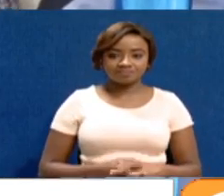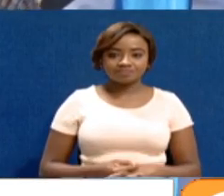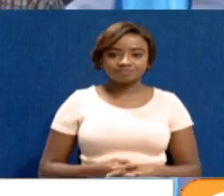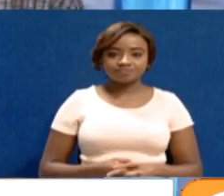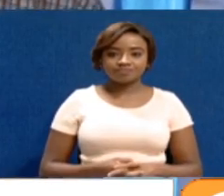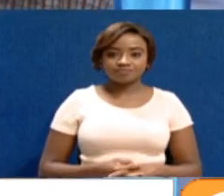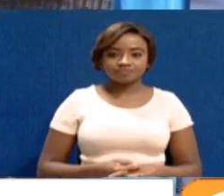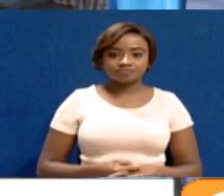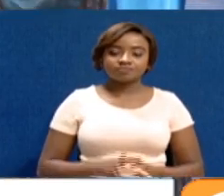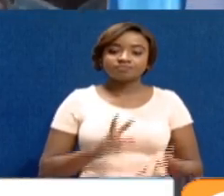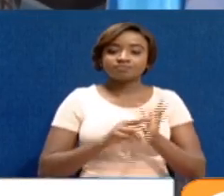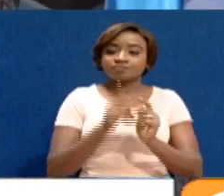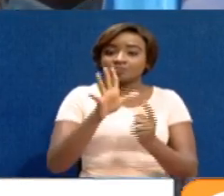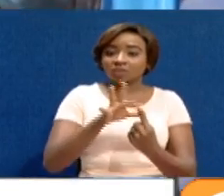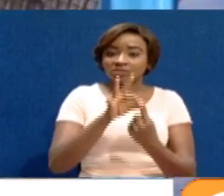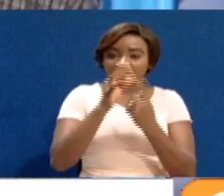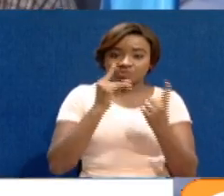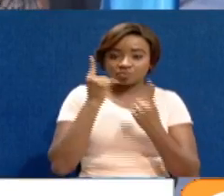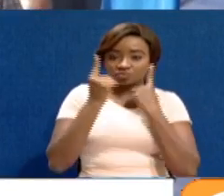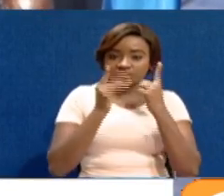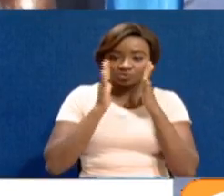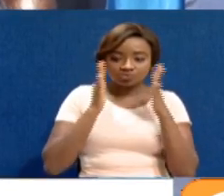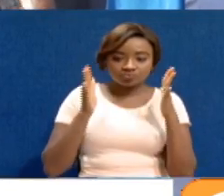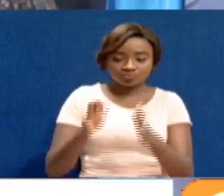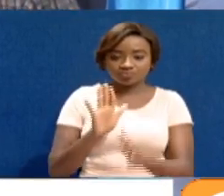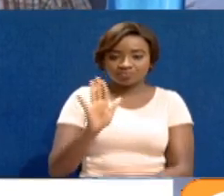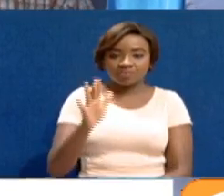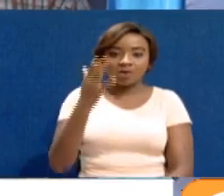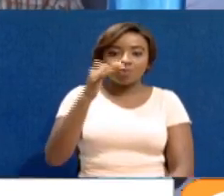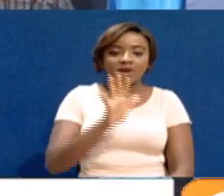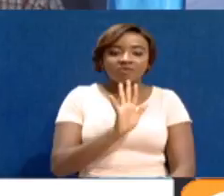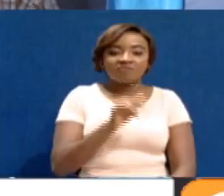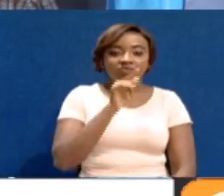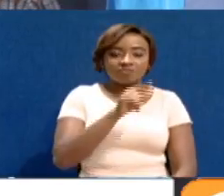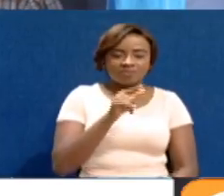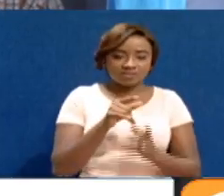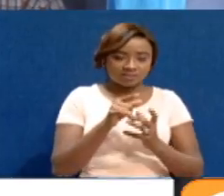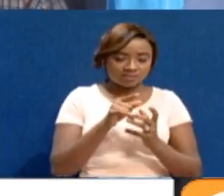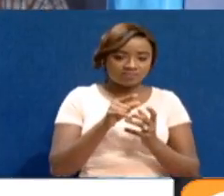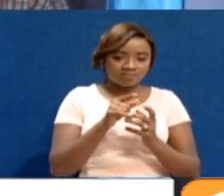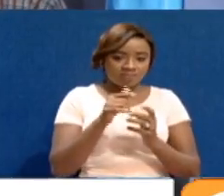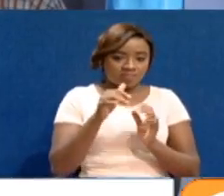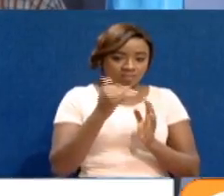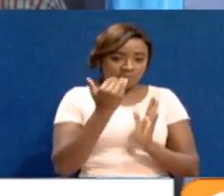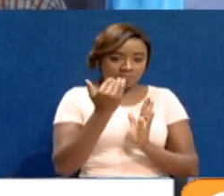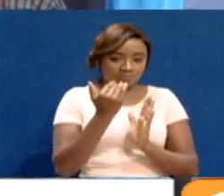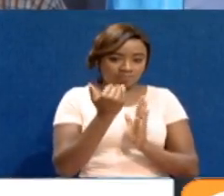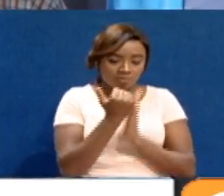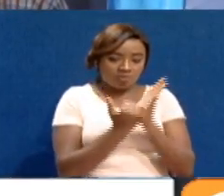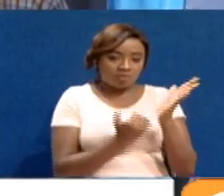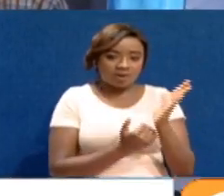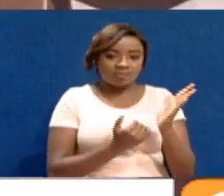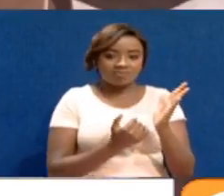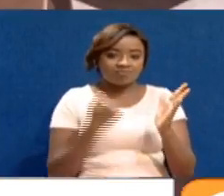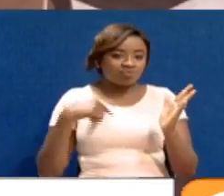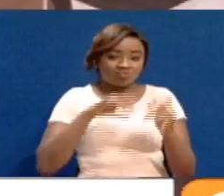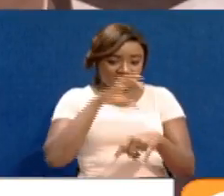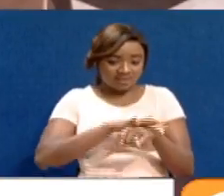It's a very special consideration because from the LaTrust perspective, we are not going to make a shilling from these shops.